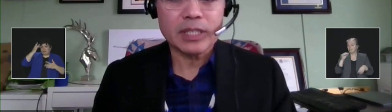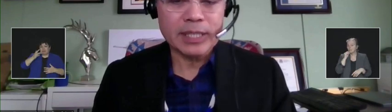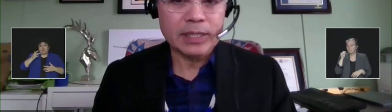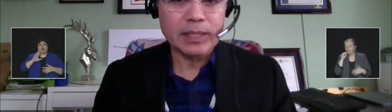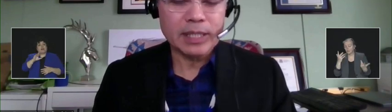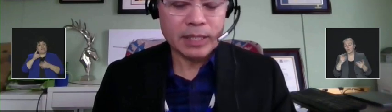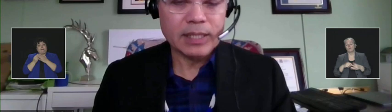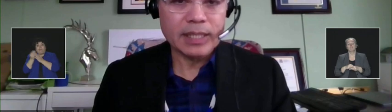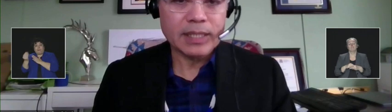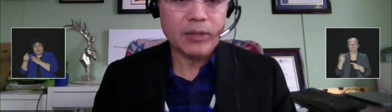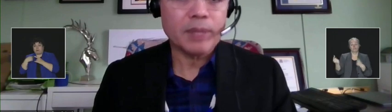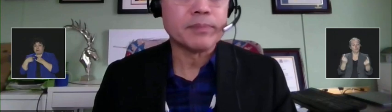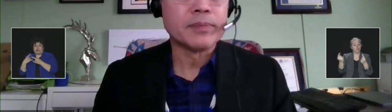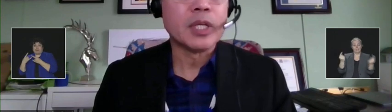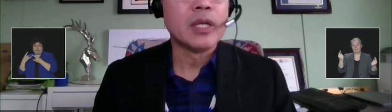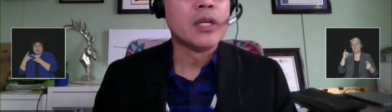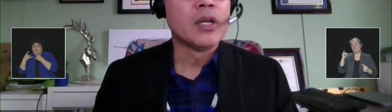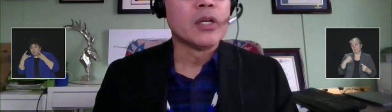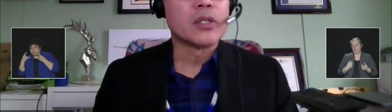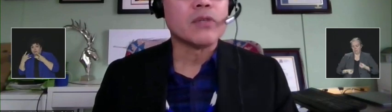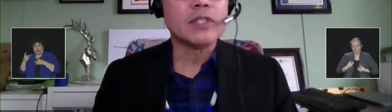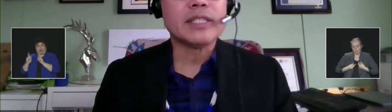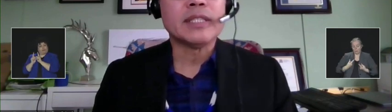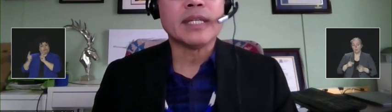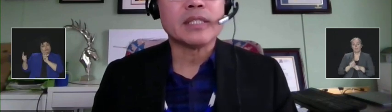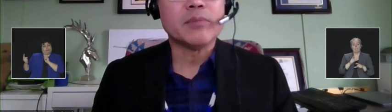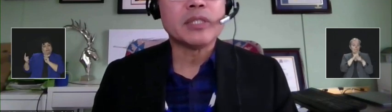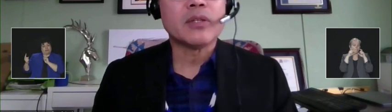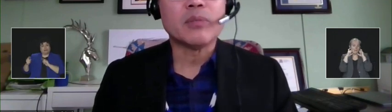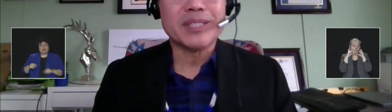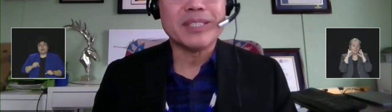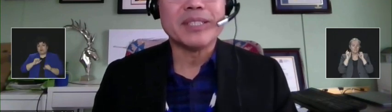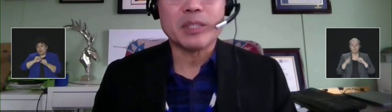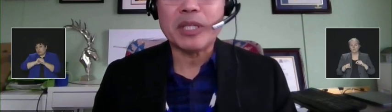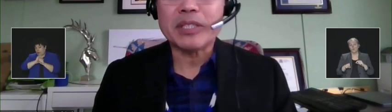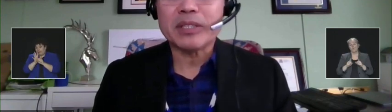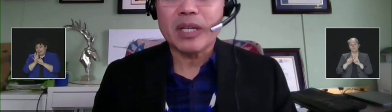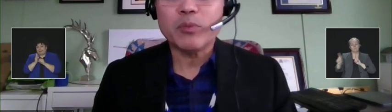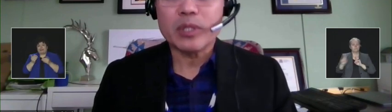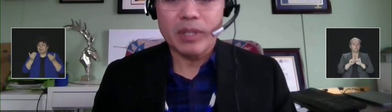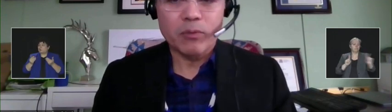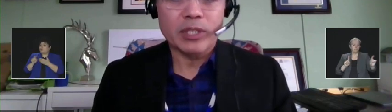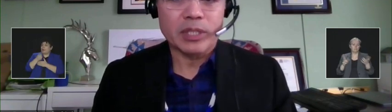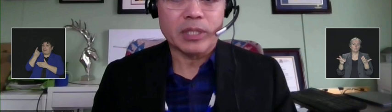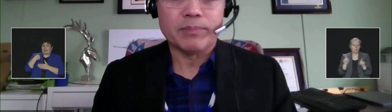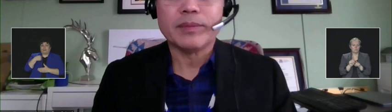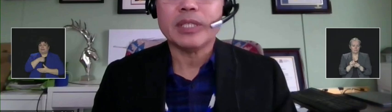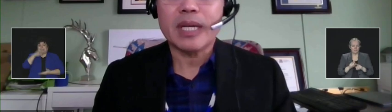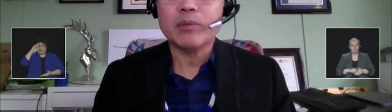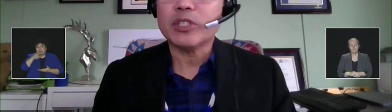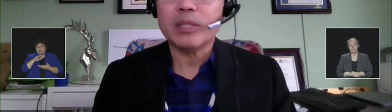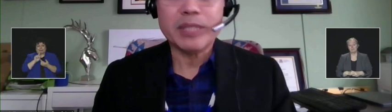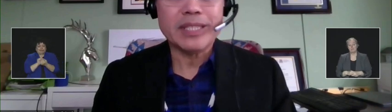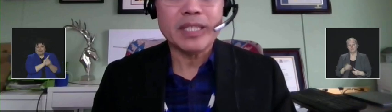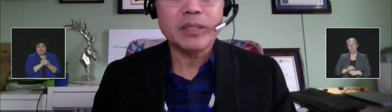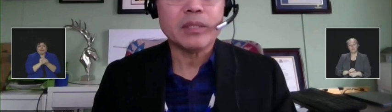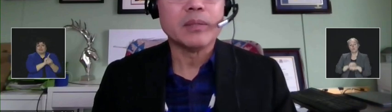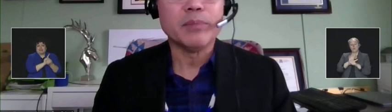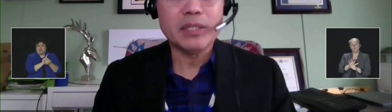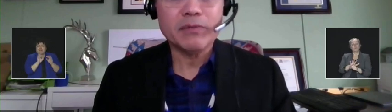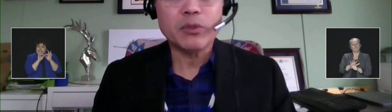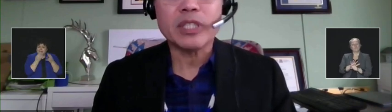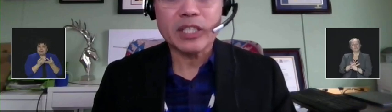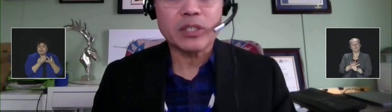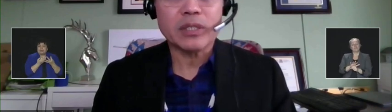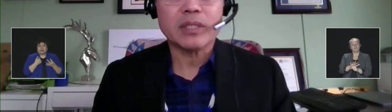social distancing, et cetera. COVID-19 has limited our ability to spend time with loved ones, establish and maintain